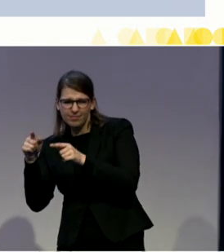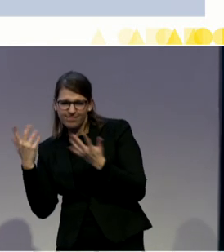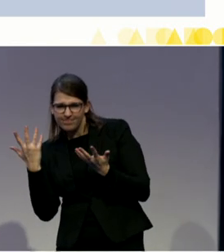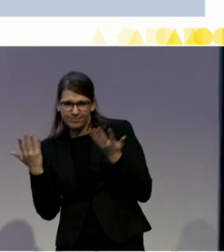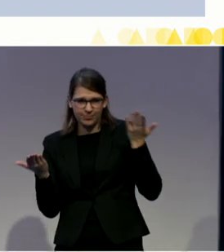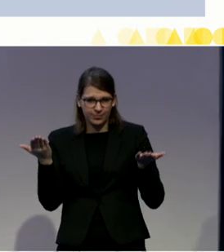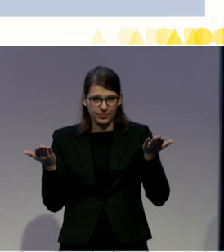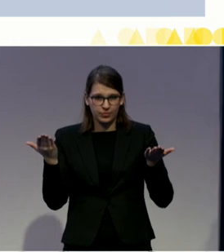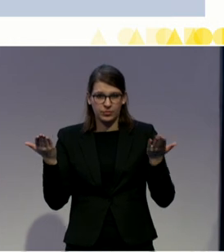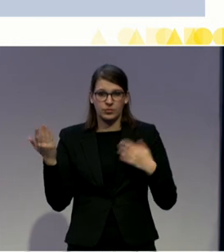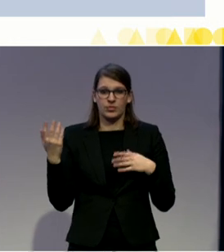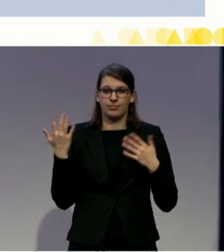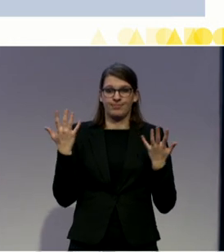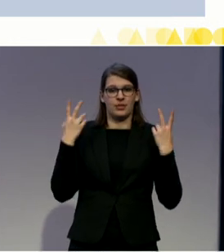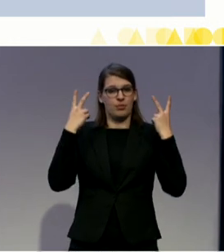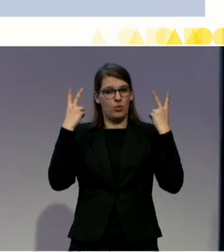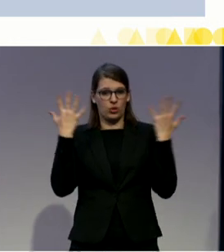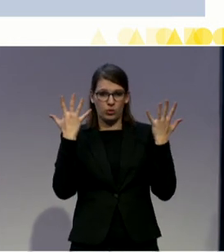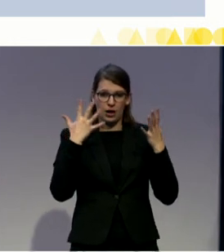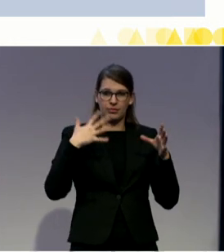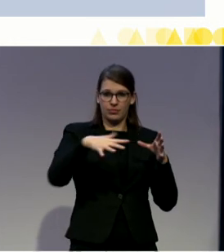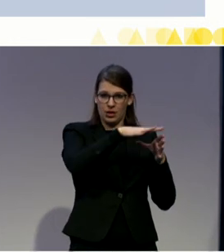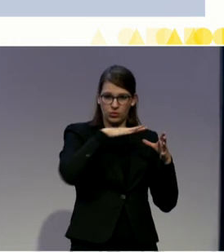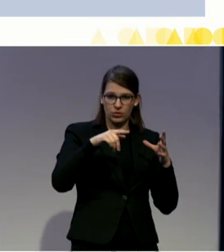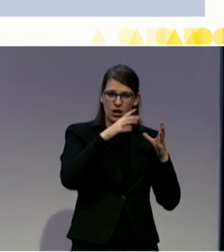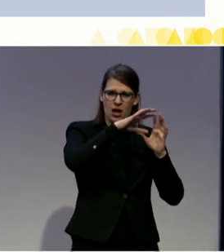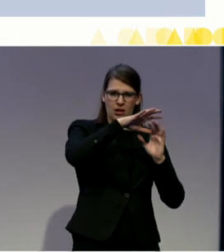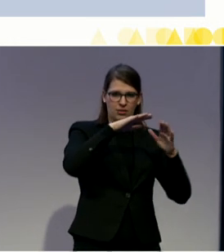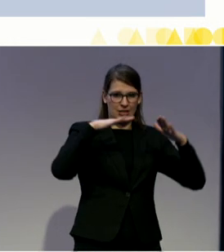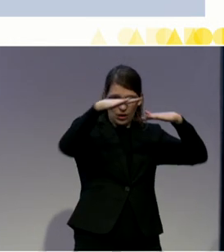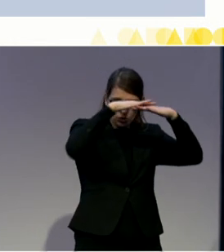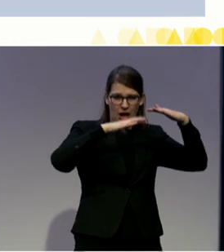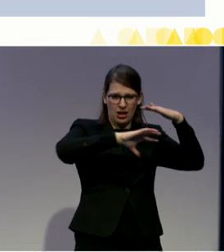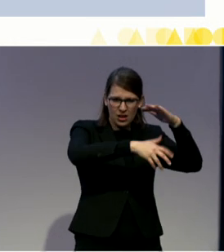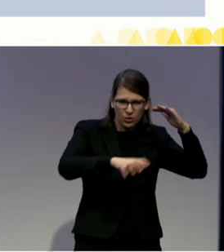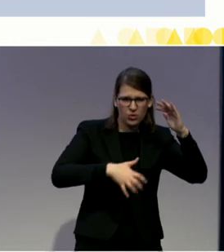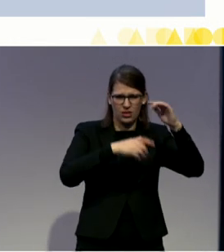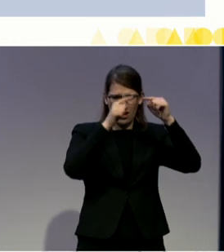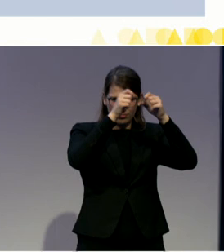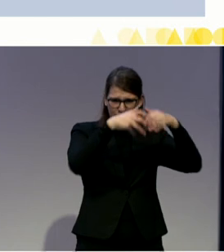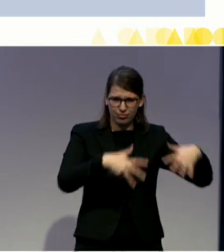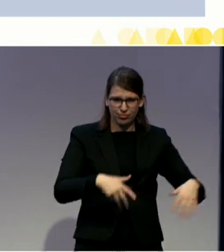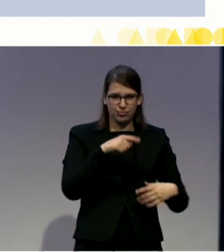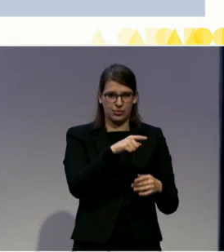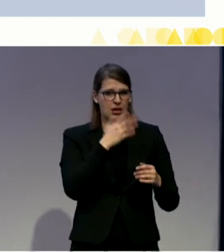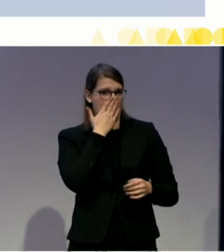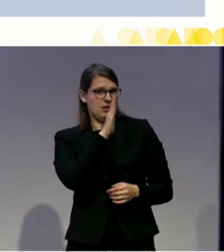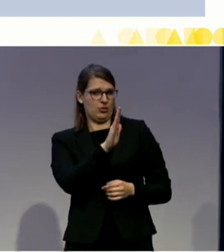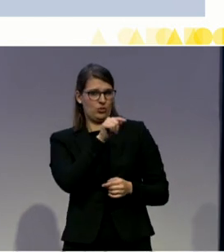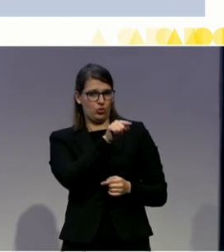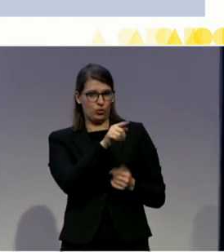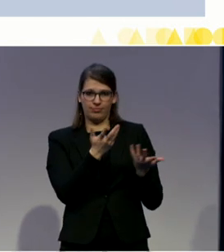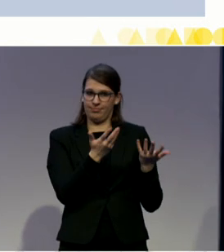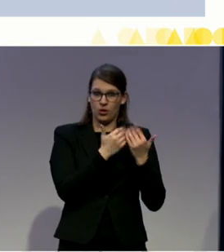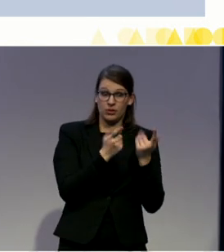important, and that this can come partly from external pressure, including from the media, but also from persons with disabilities